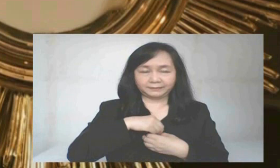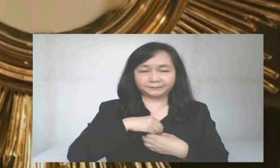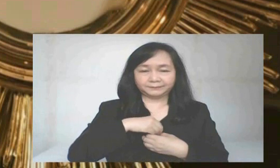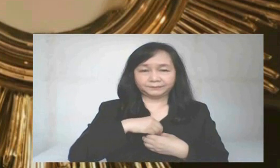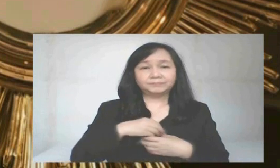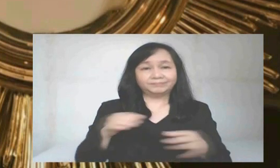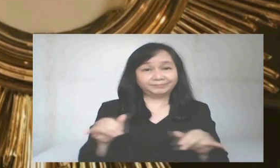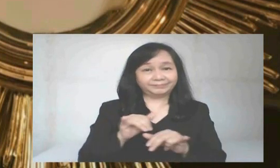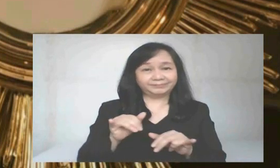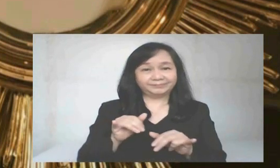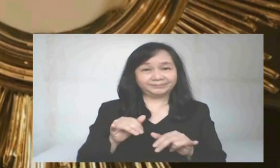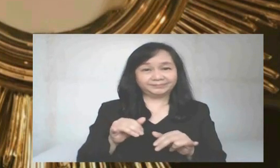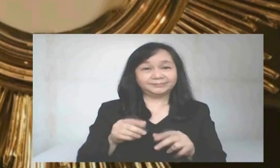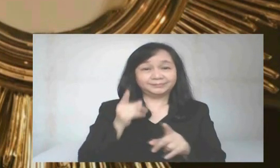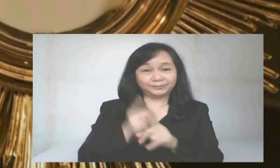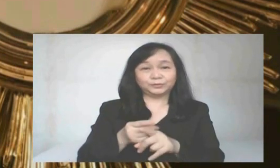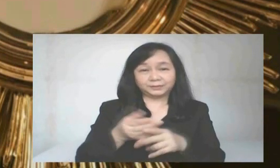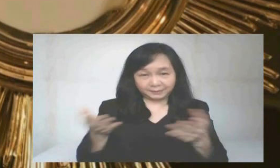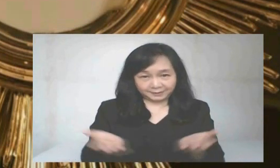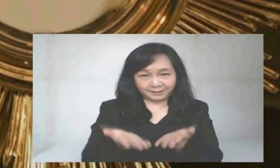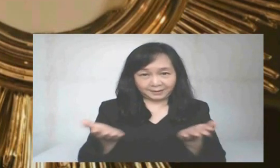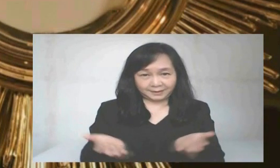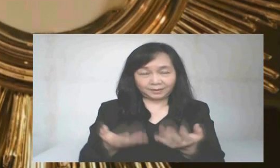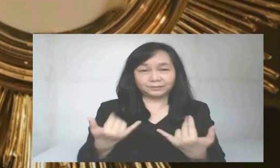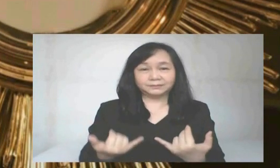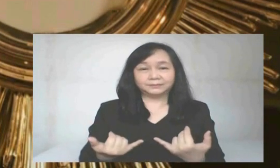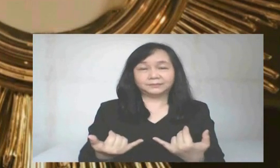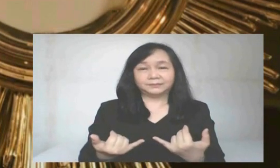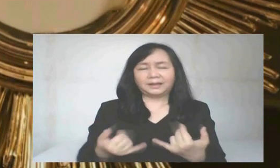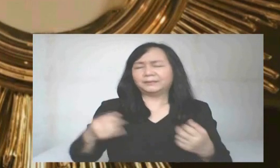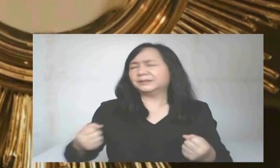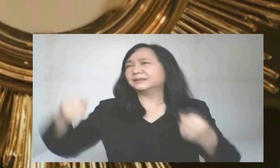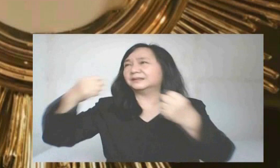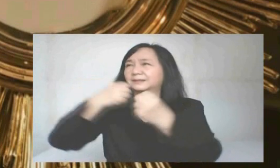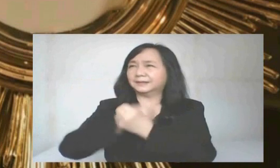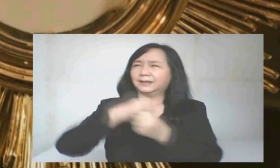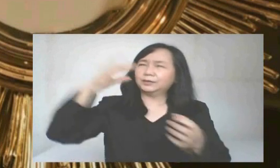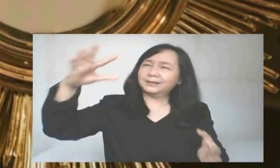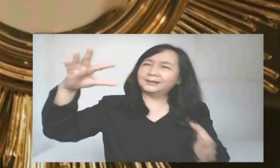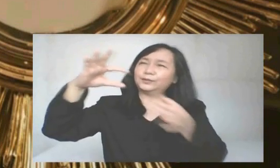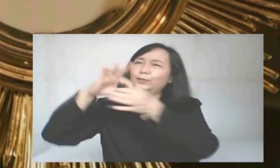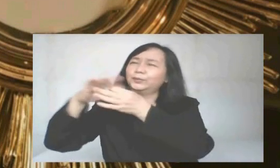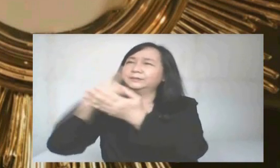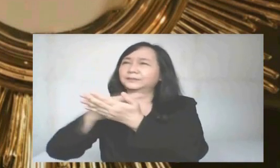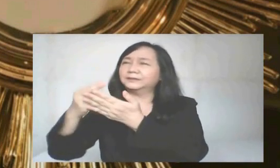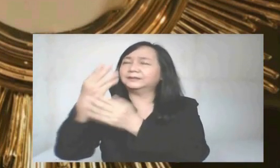As though thou wert already there, I embrace thee and unite myself wholly to thee.